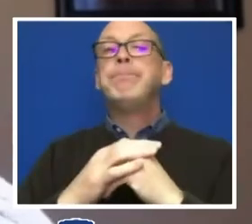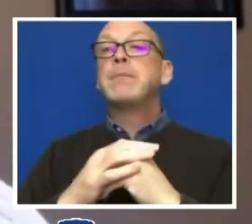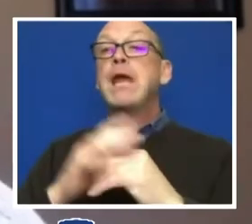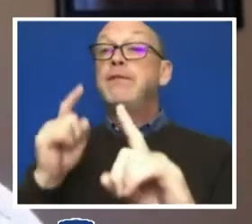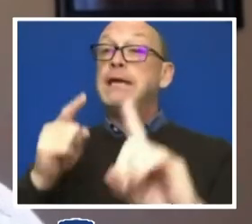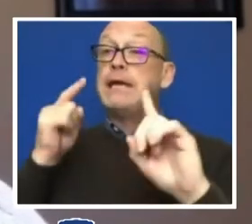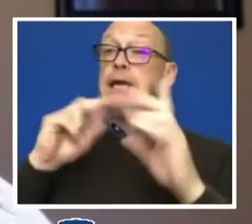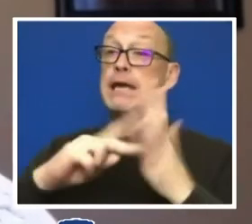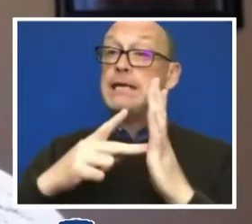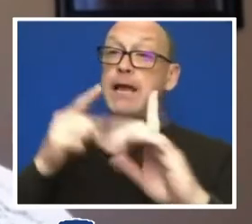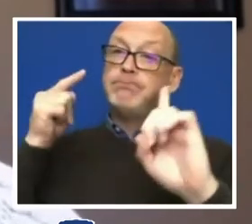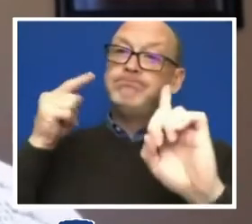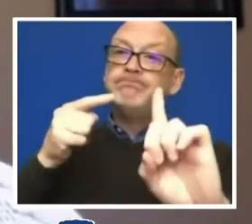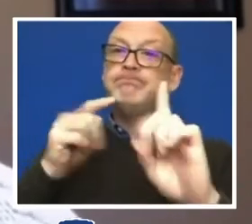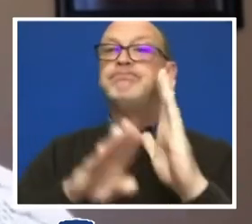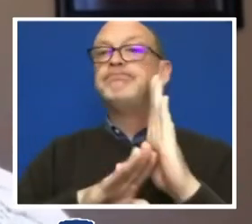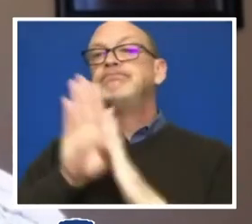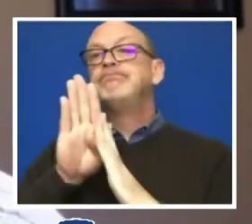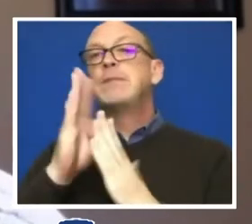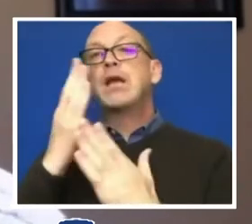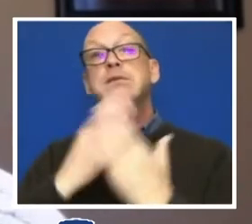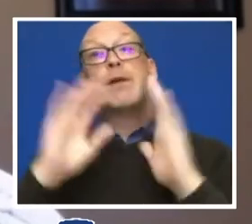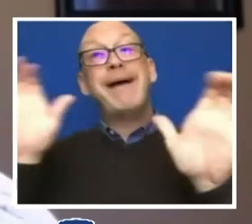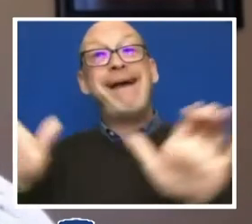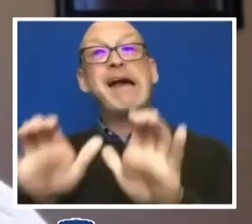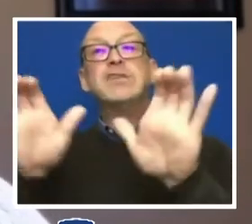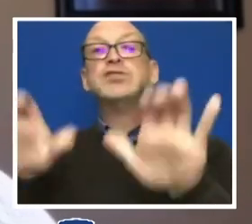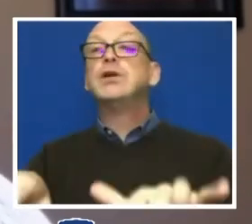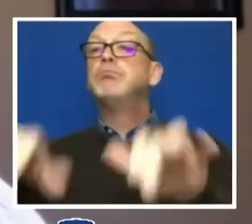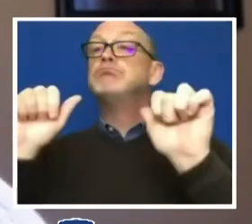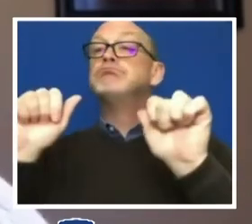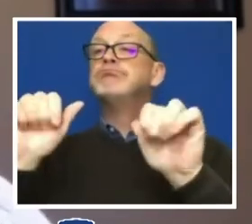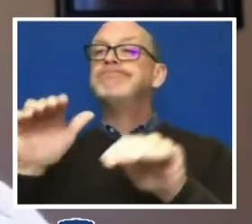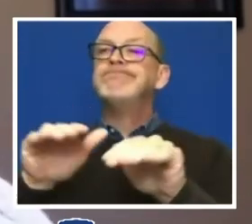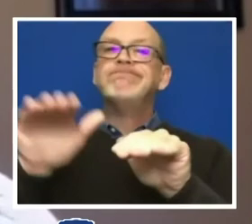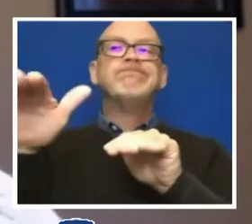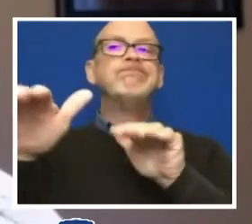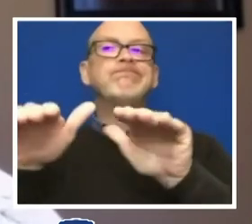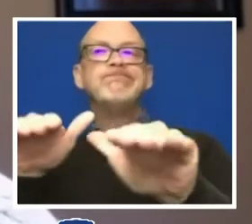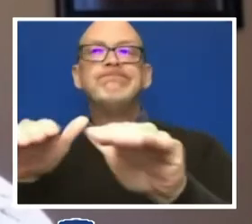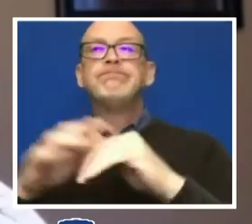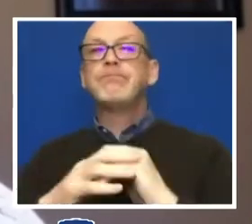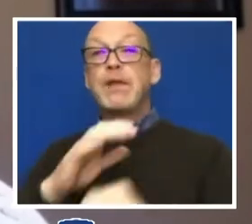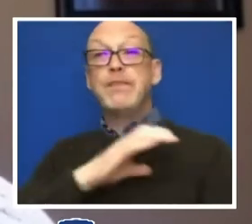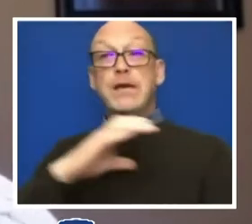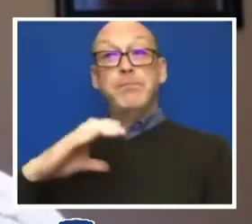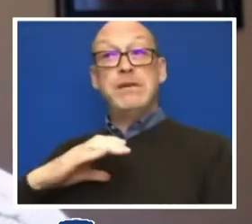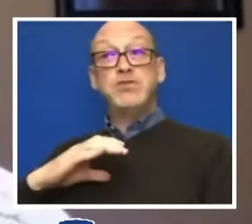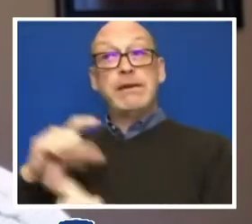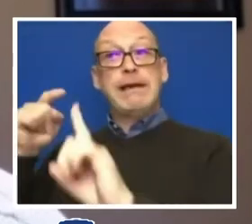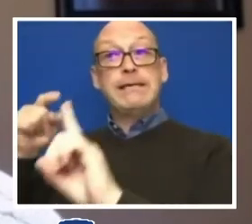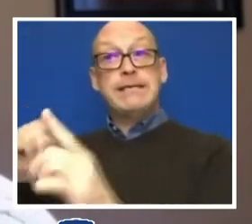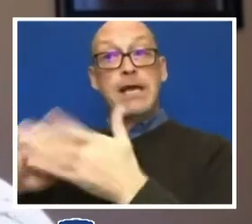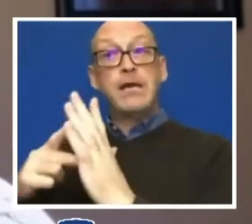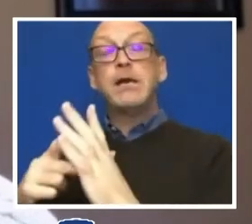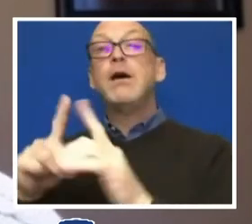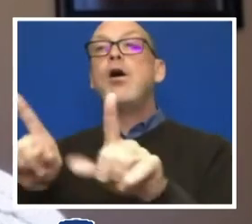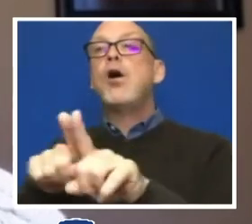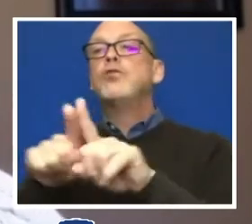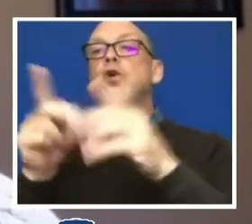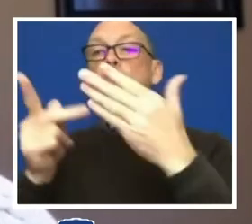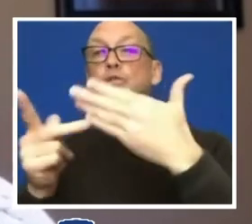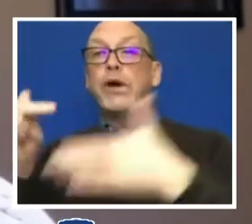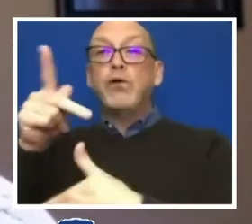develop some actionable steps, that is the Commission's intent, and priorities to guide